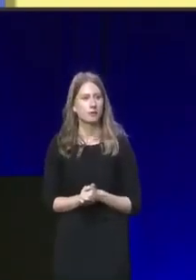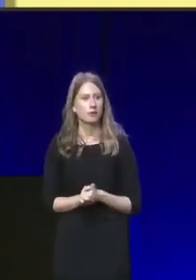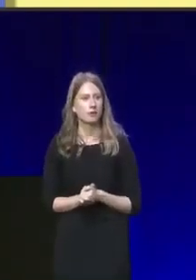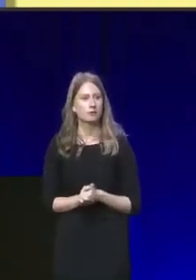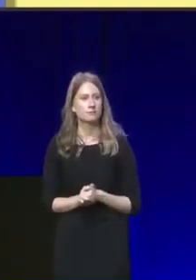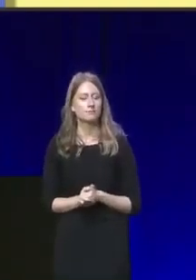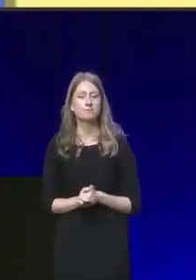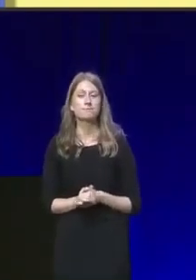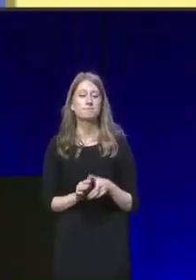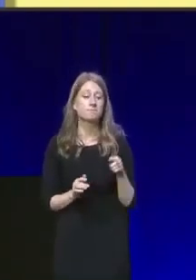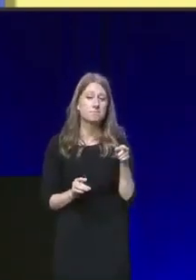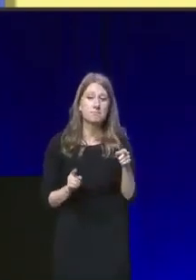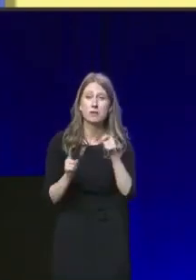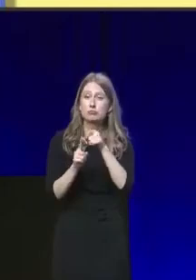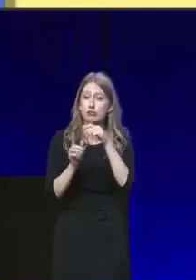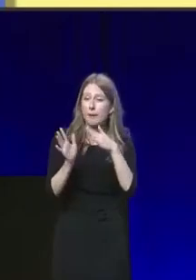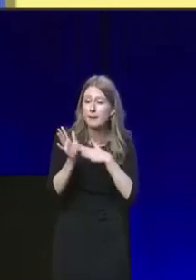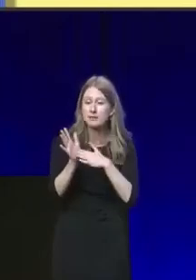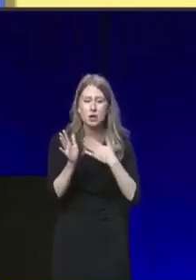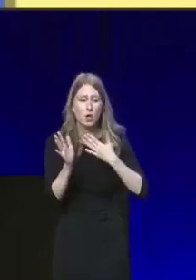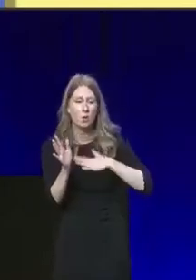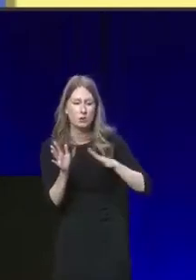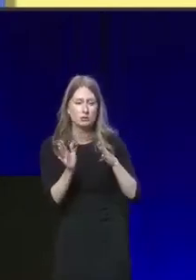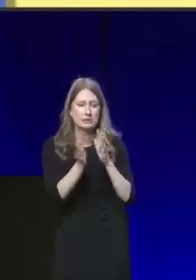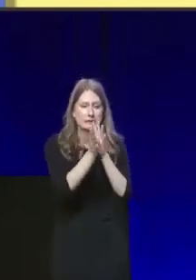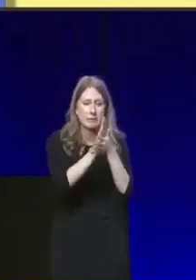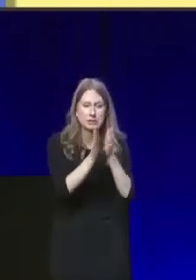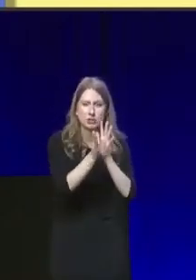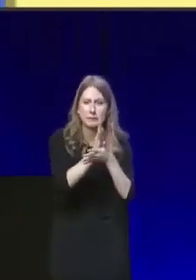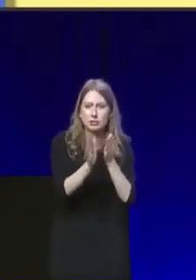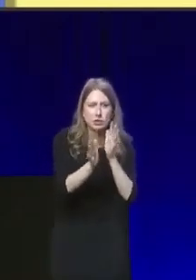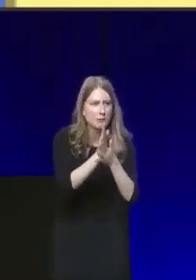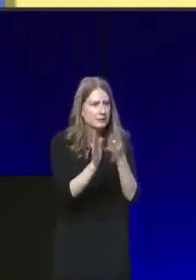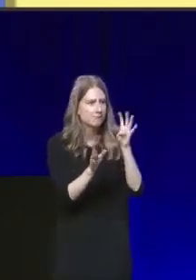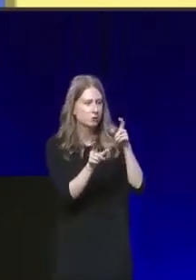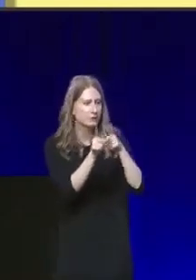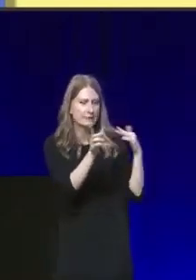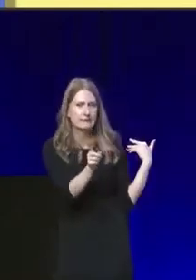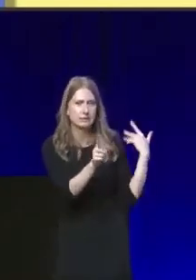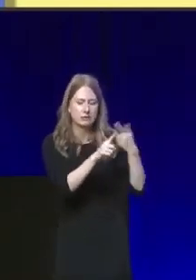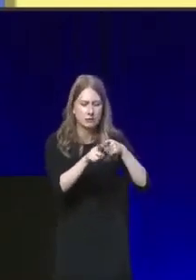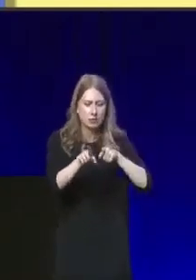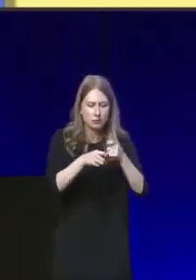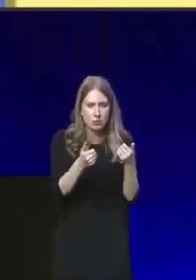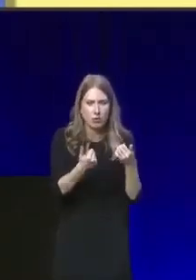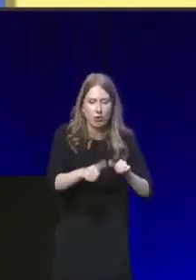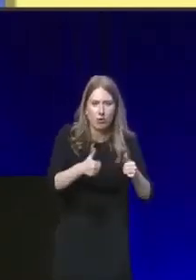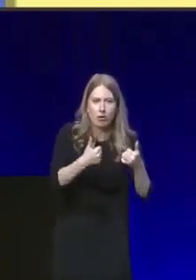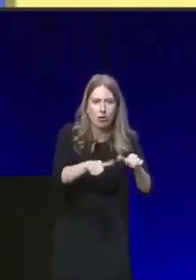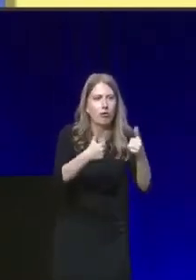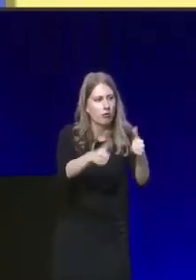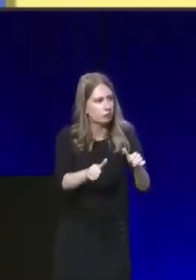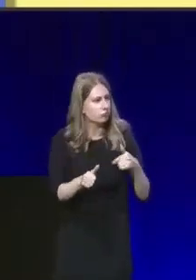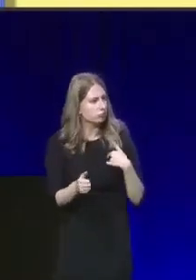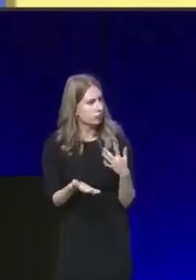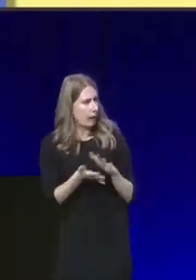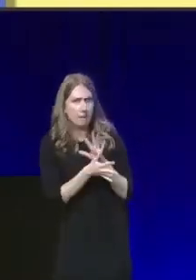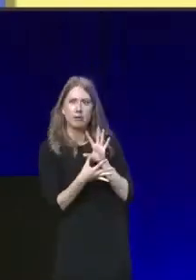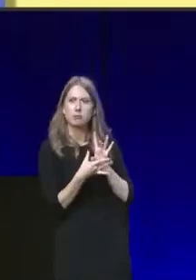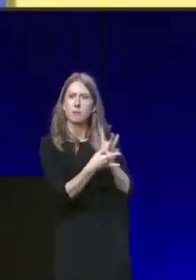If the Prime Minister wants to start unpicking the damage of 14 years of Conservative rule, then he will find a willing partner in me.